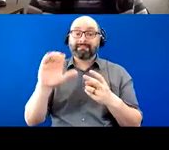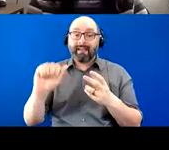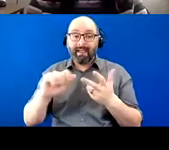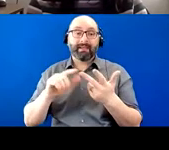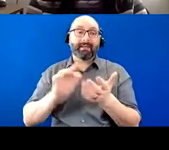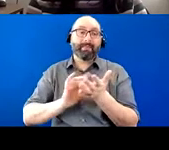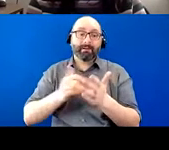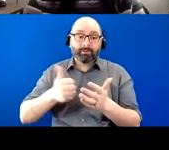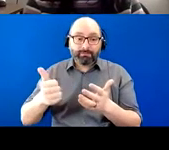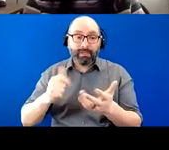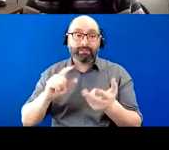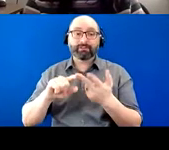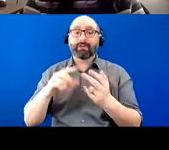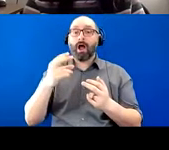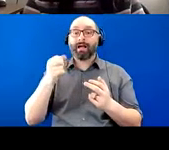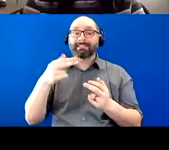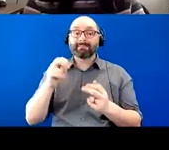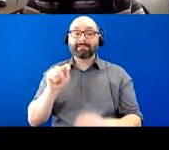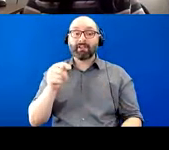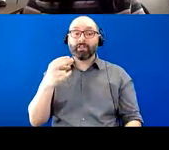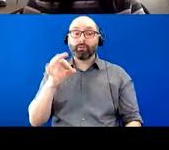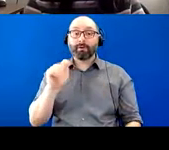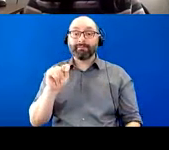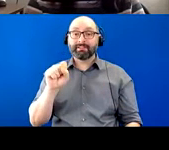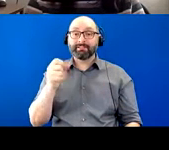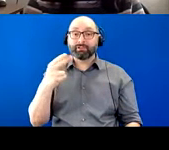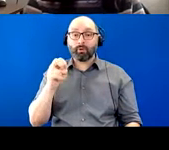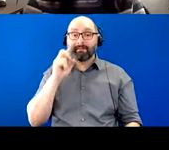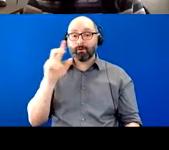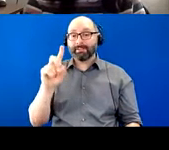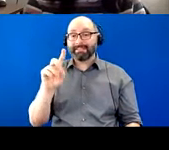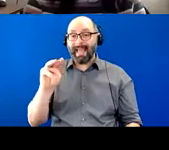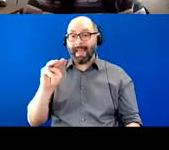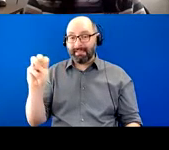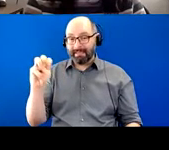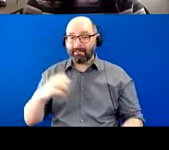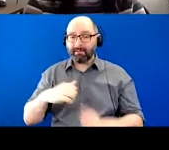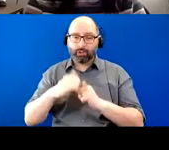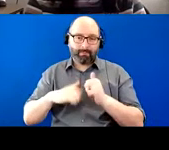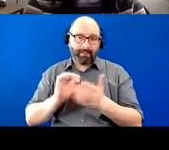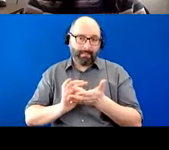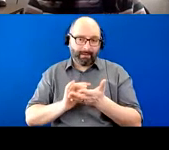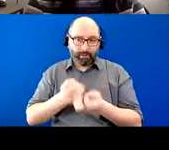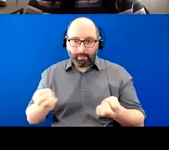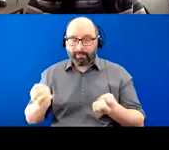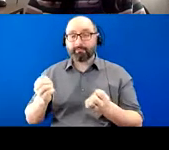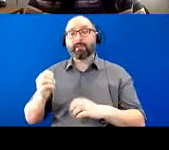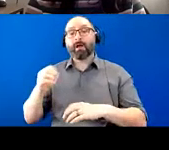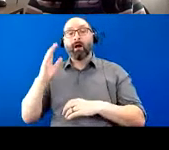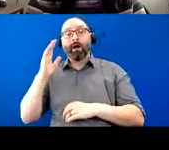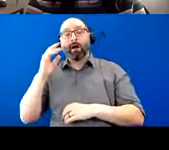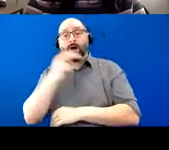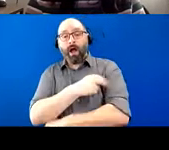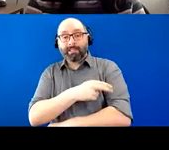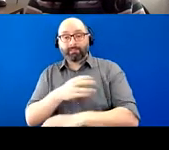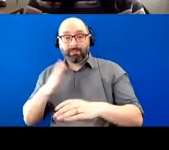hospice, thrift store for the durable, uh, medical equipment, um, for him, you know, having the hospital bed and the lift, um, was, were really